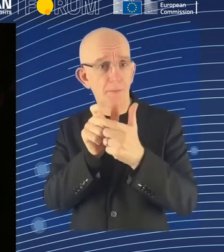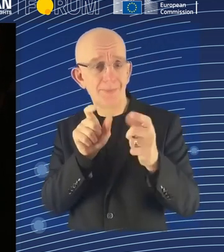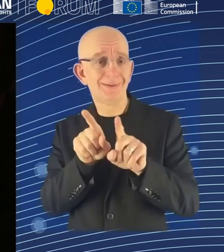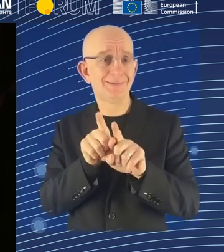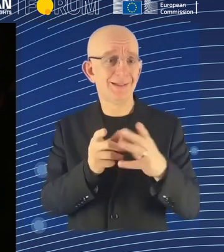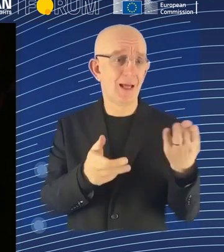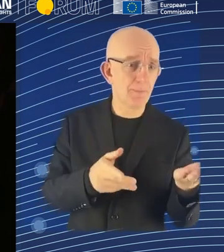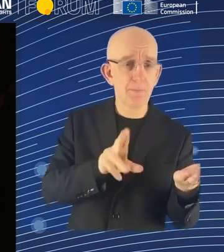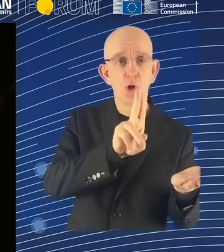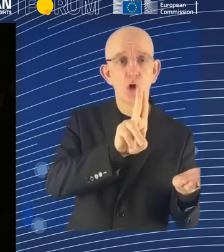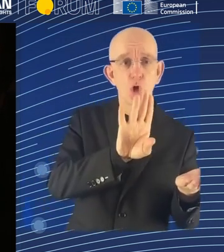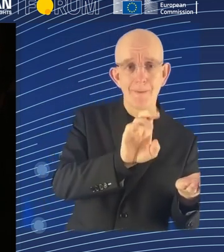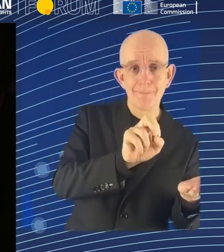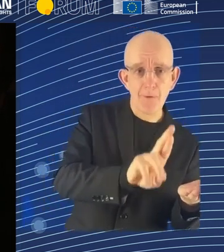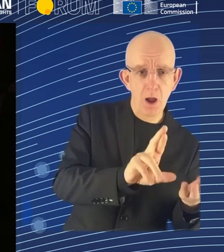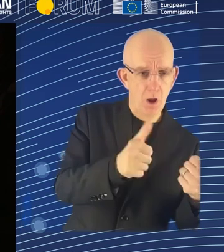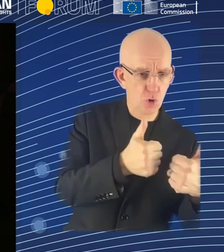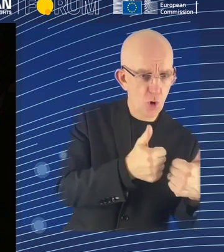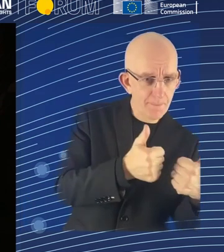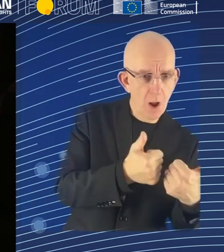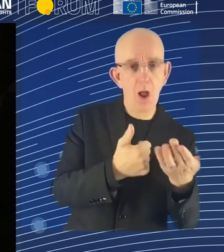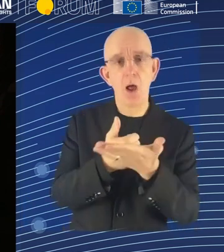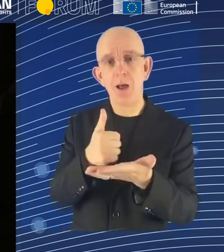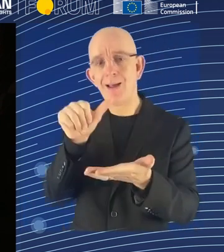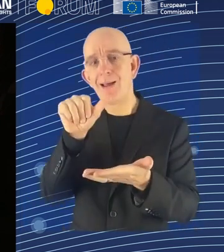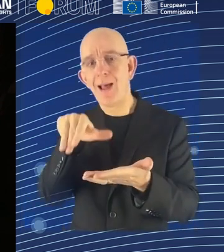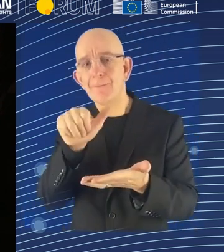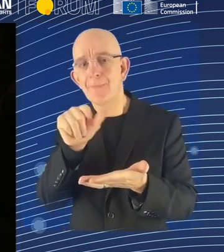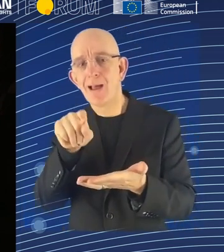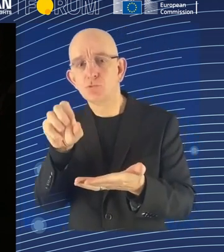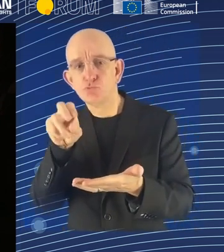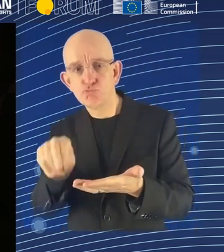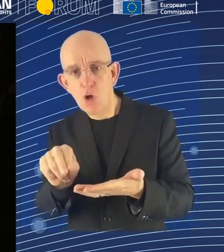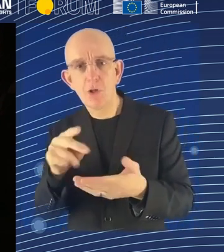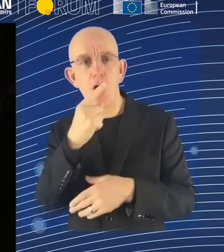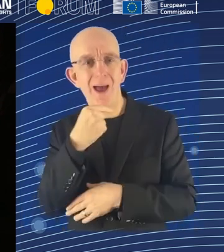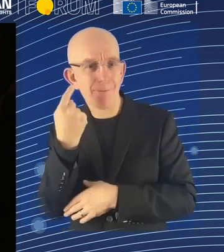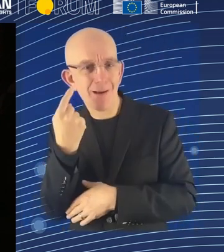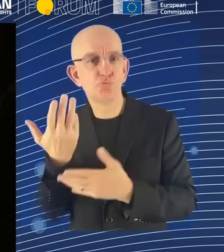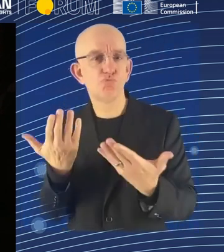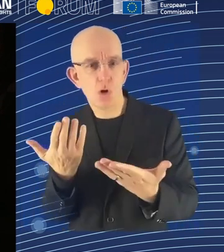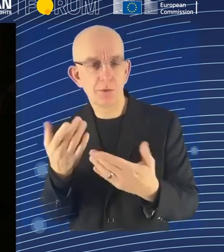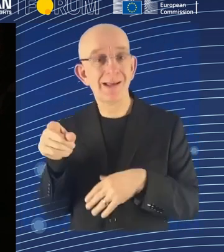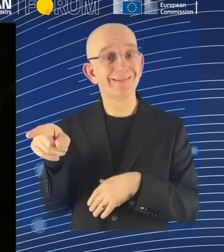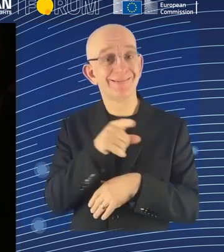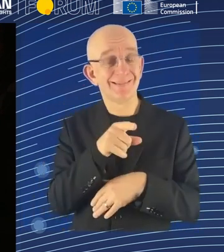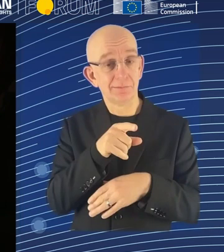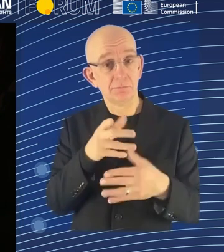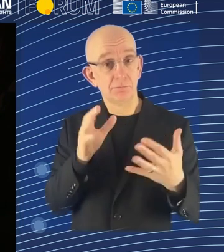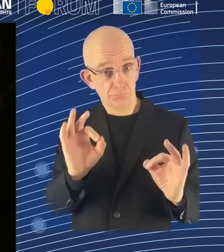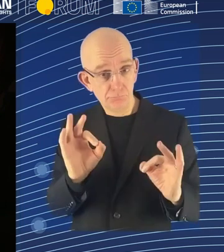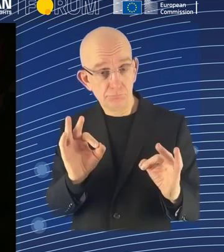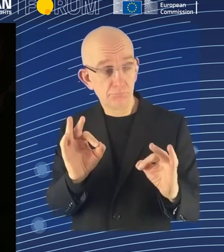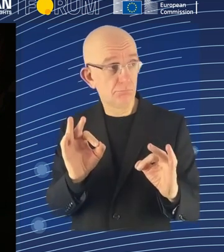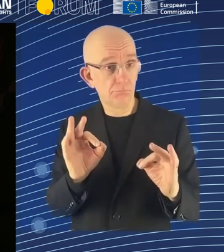who then have employees. So Amazon is holding the power, deploying and operating the algorithmic decision-making